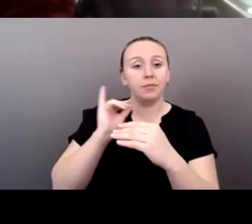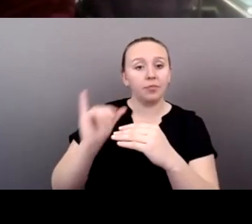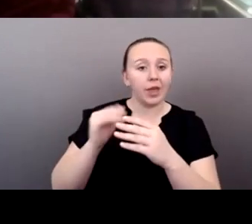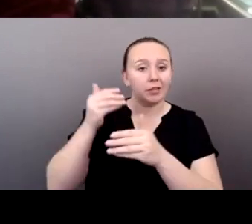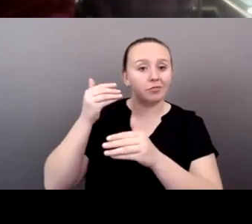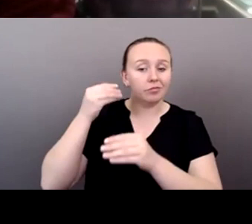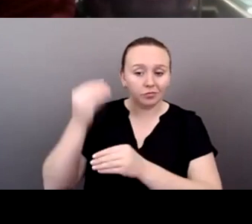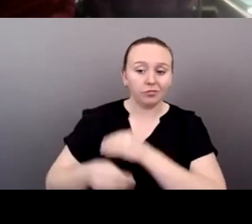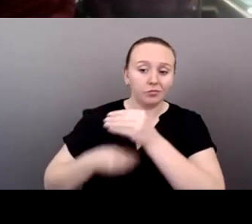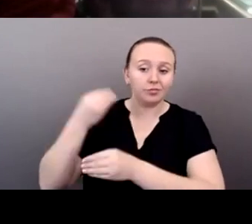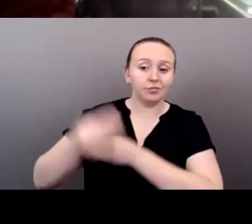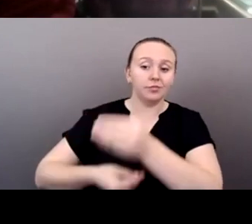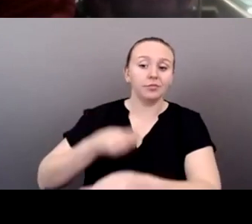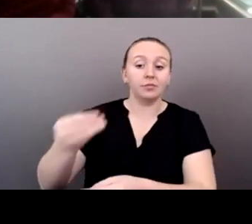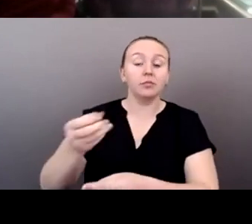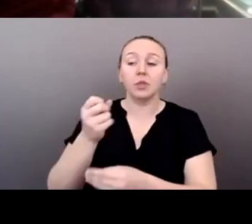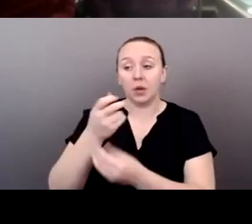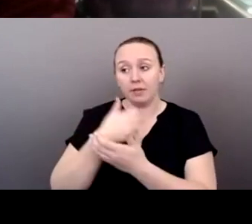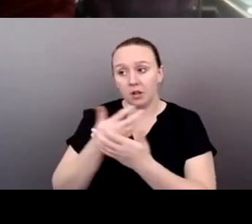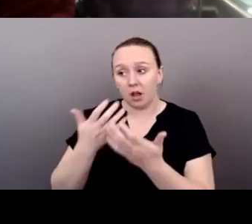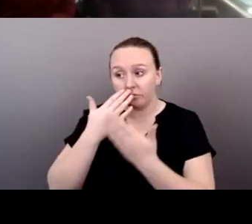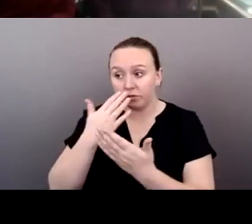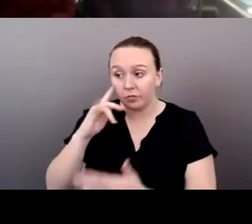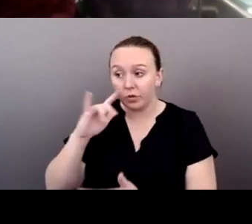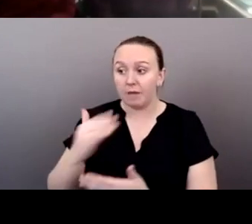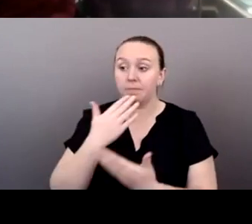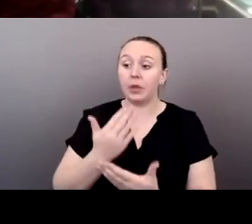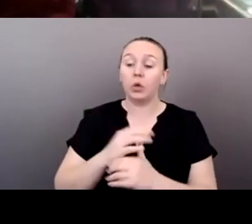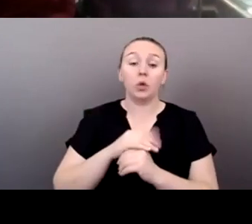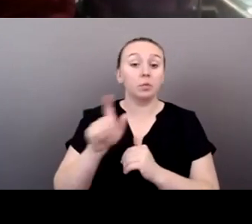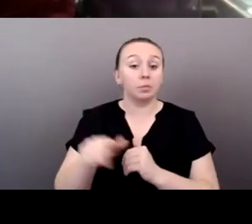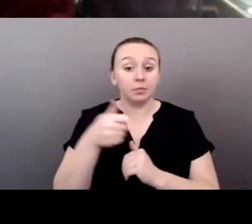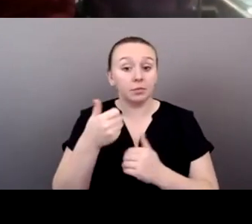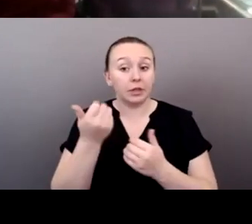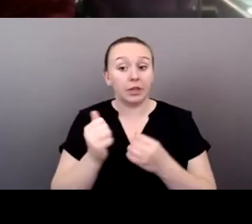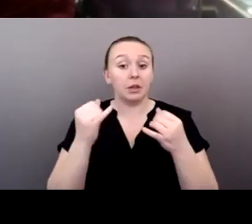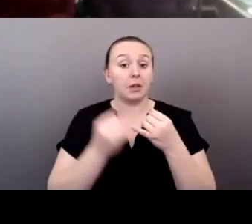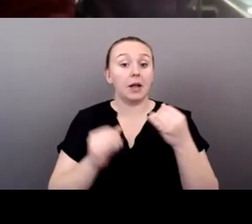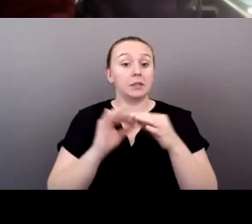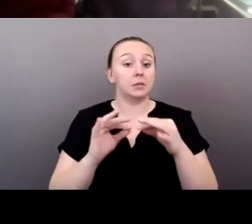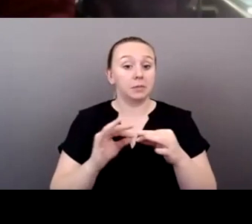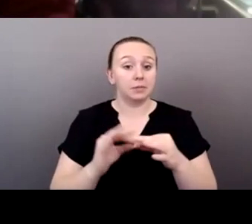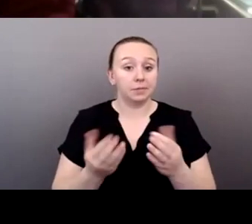gratitude for that. Thank you. Did any, did anybody else have any closing remarks you wanted to share?